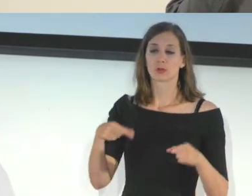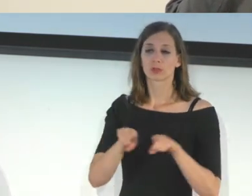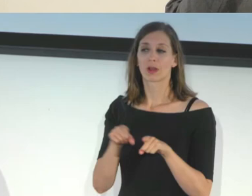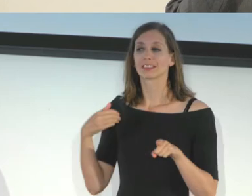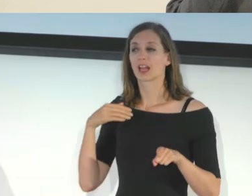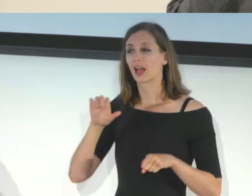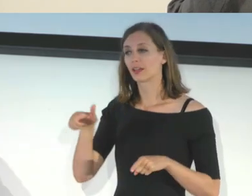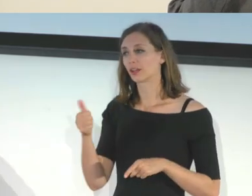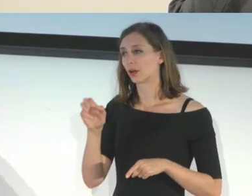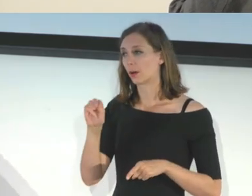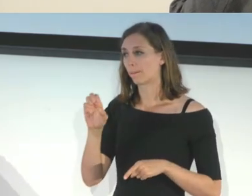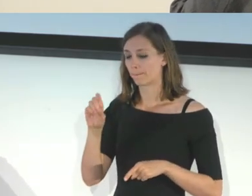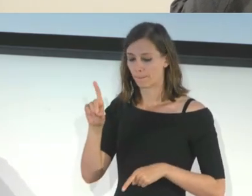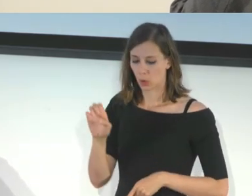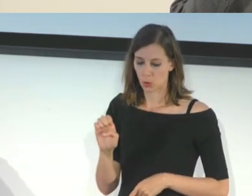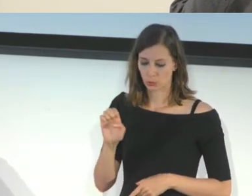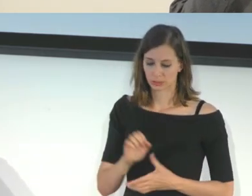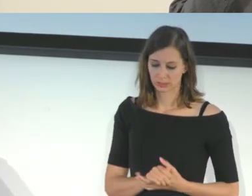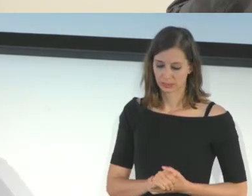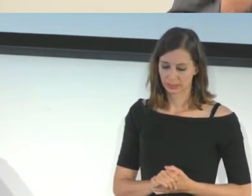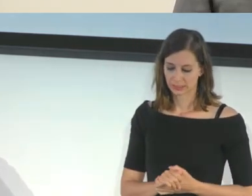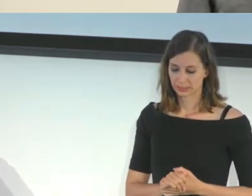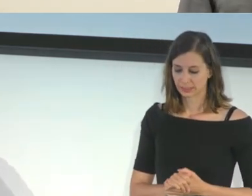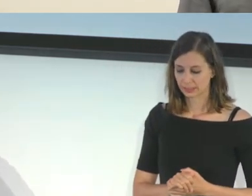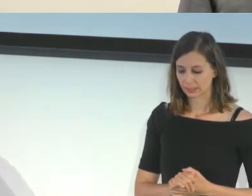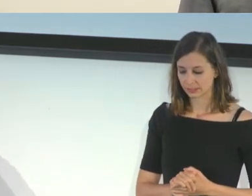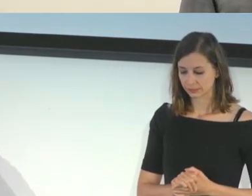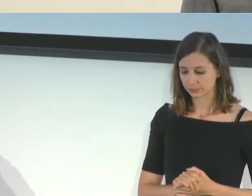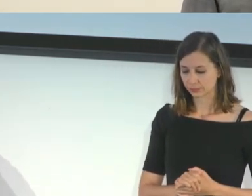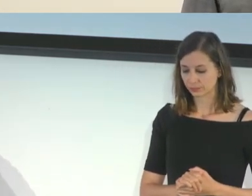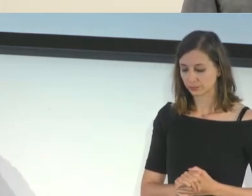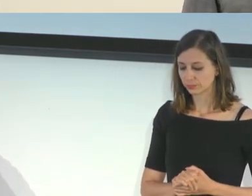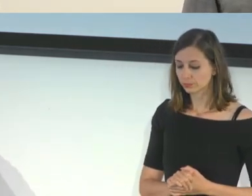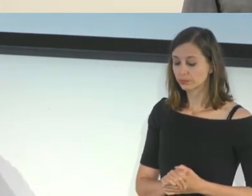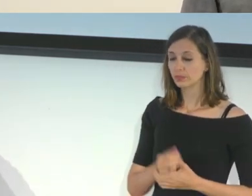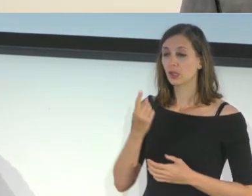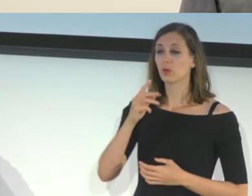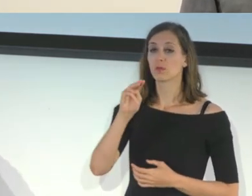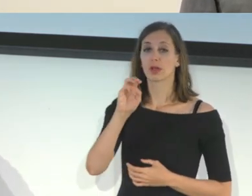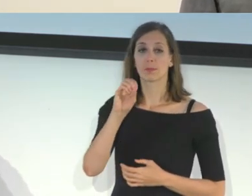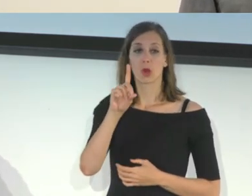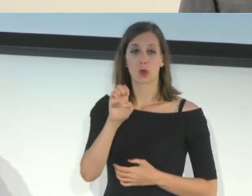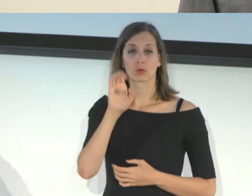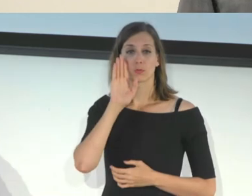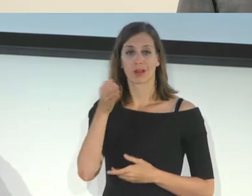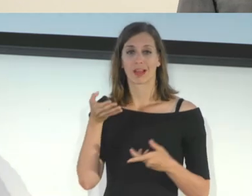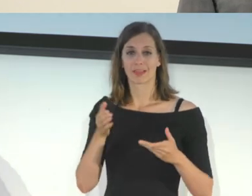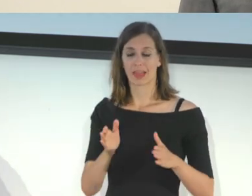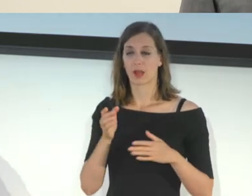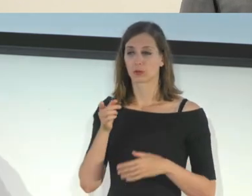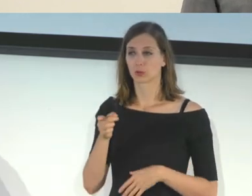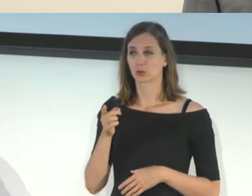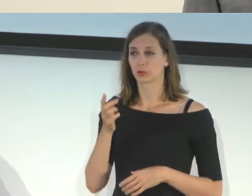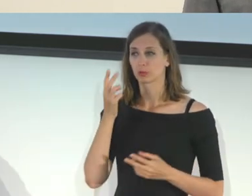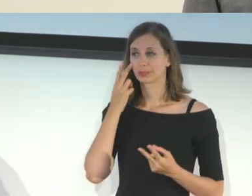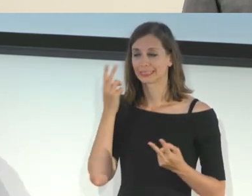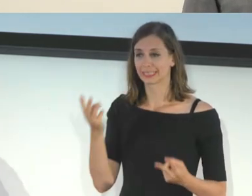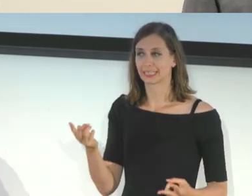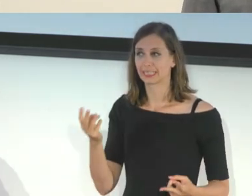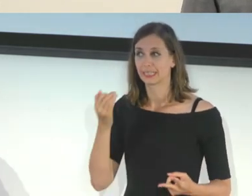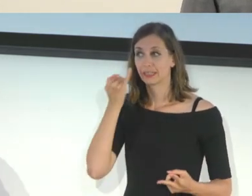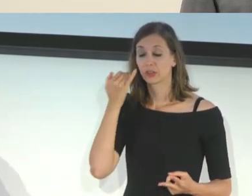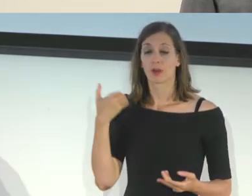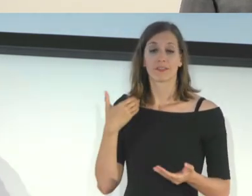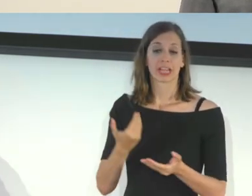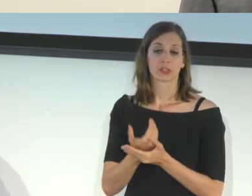a new mode called World that allows you to, you see, especially if you have like a